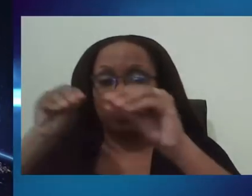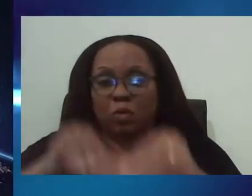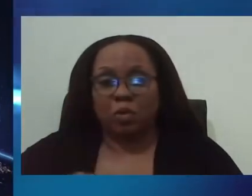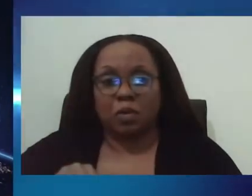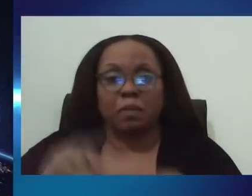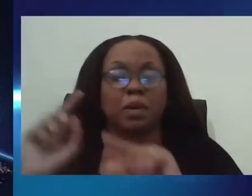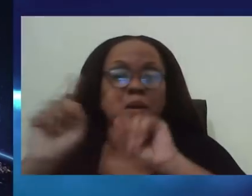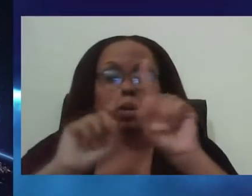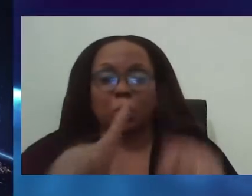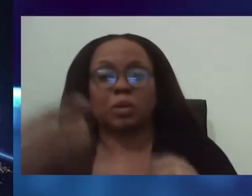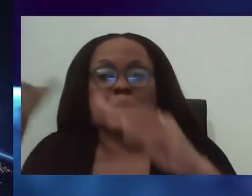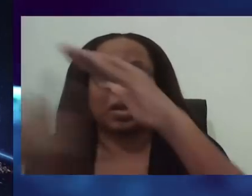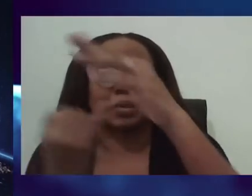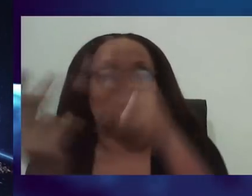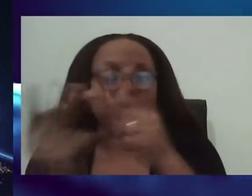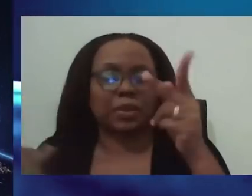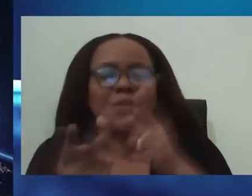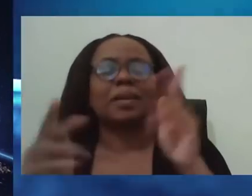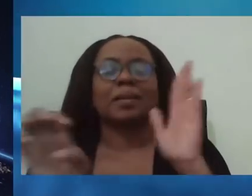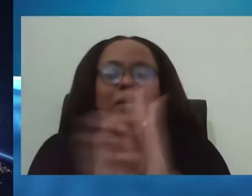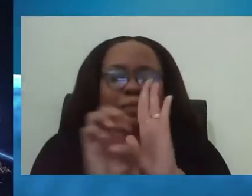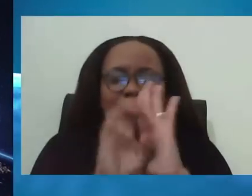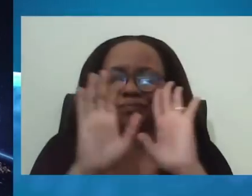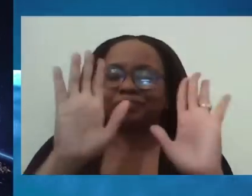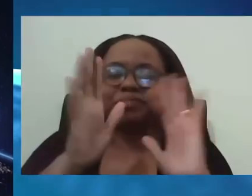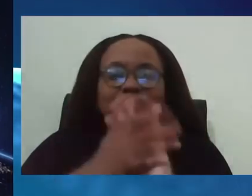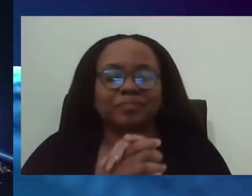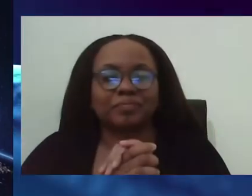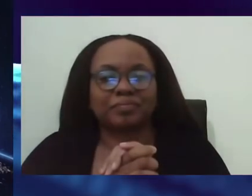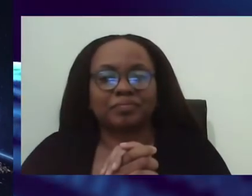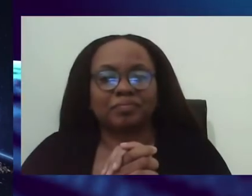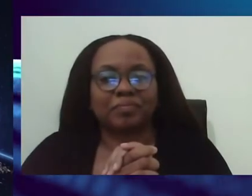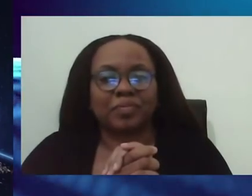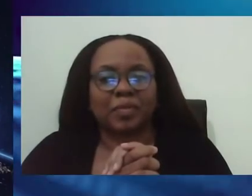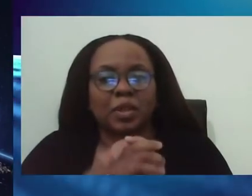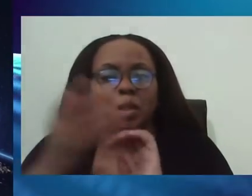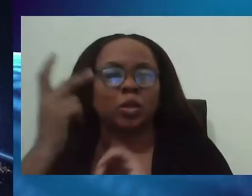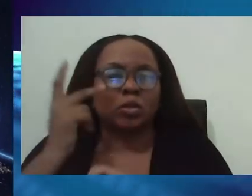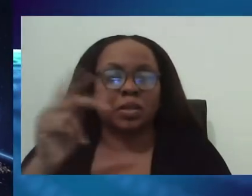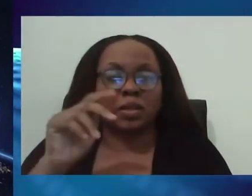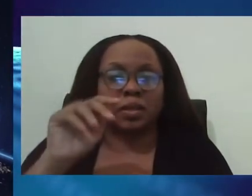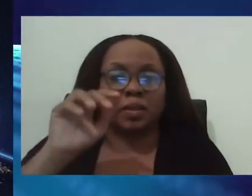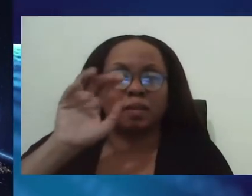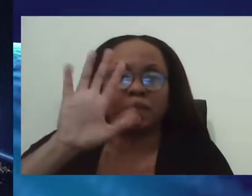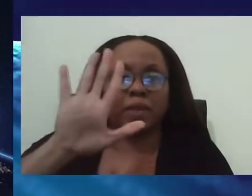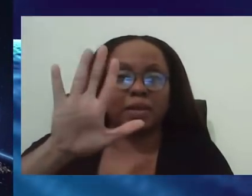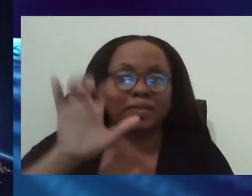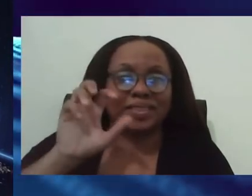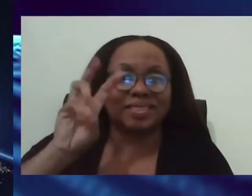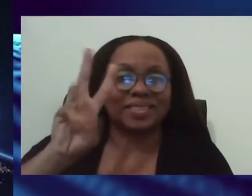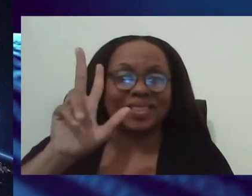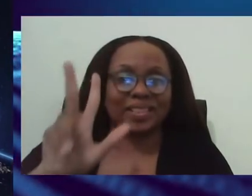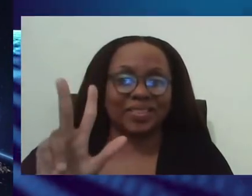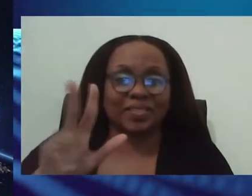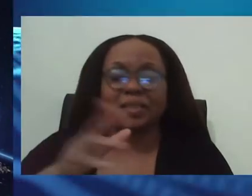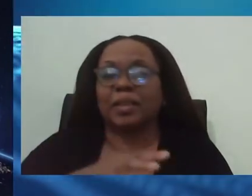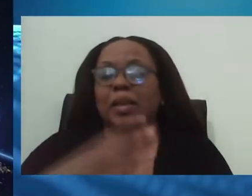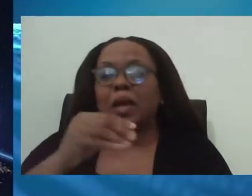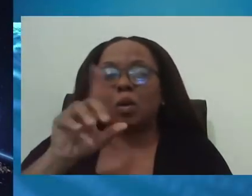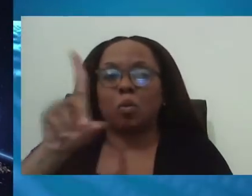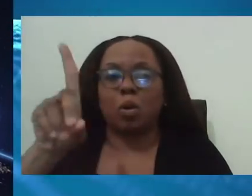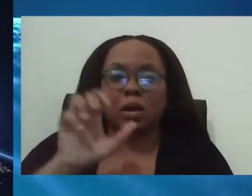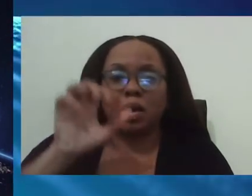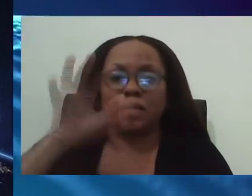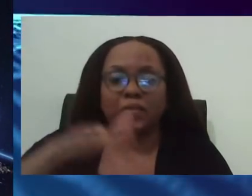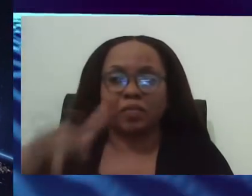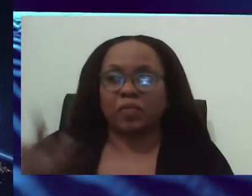them to an isolation center. So, for instance, the numbers of 563 that you've seen being transported and 155 that are already